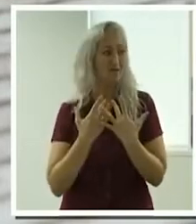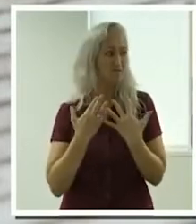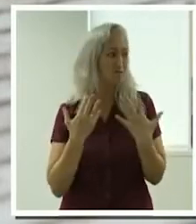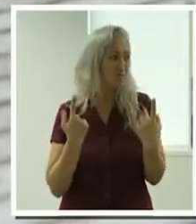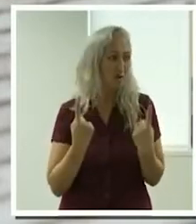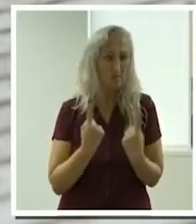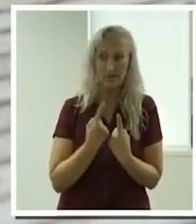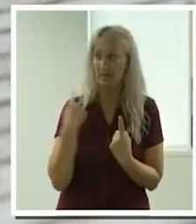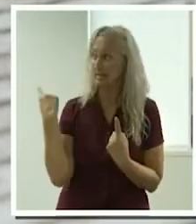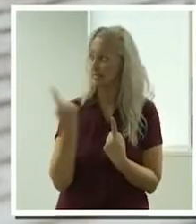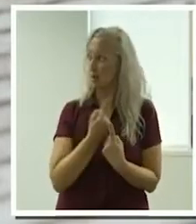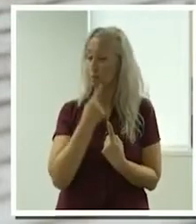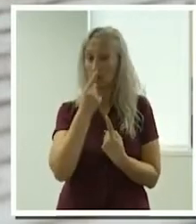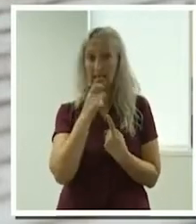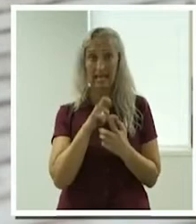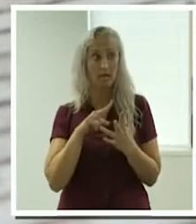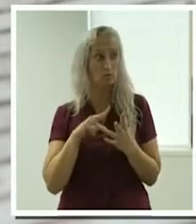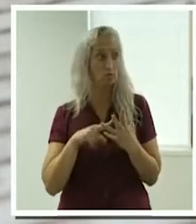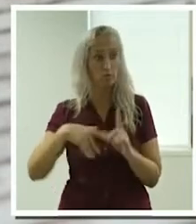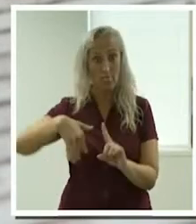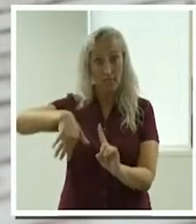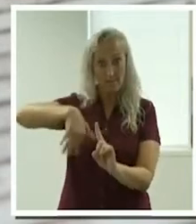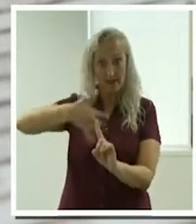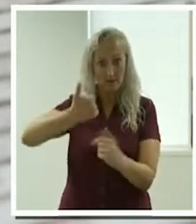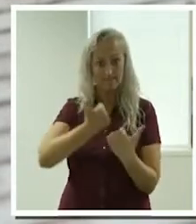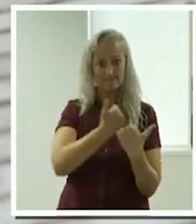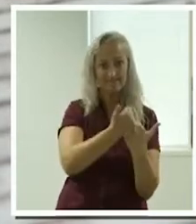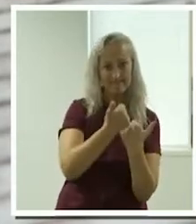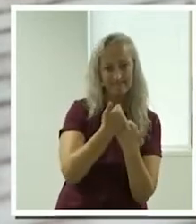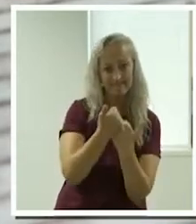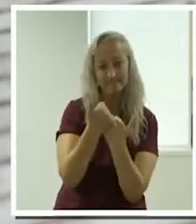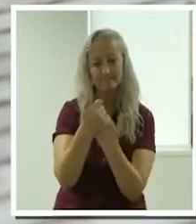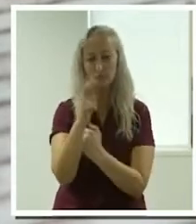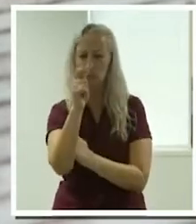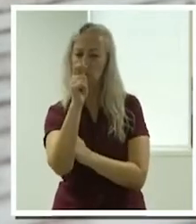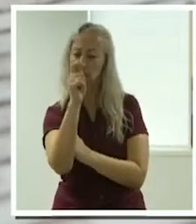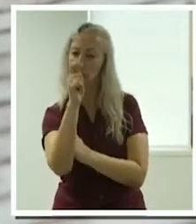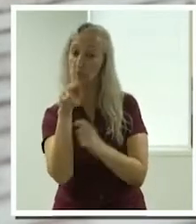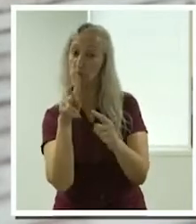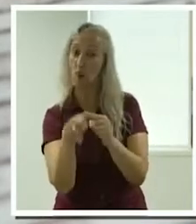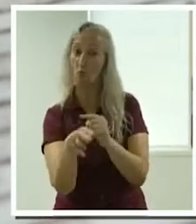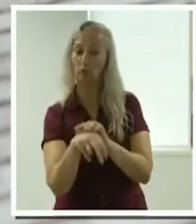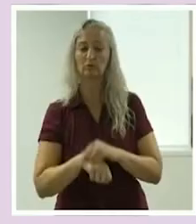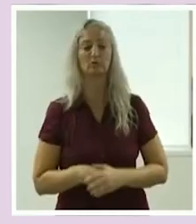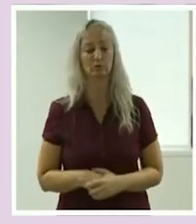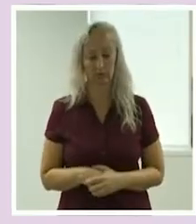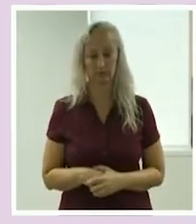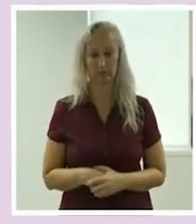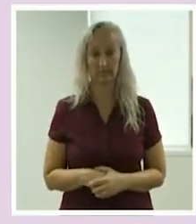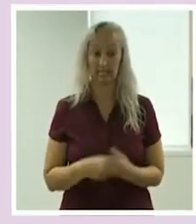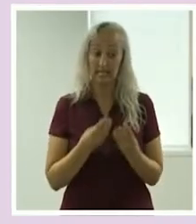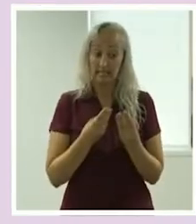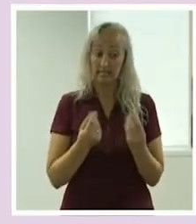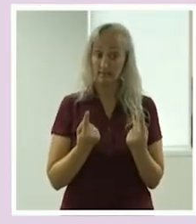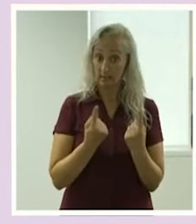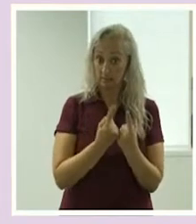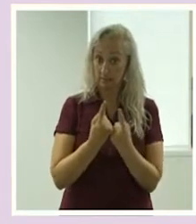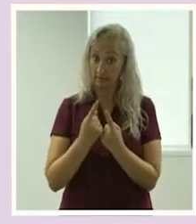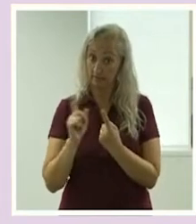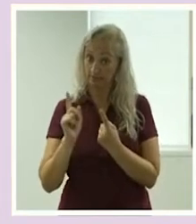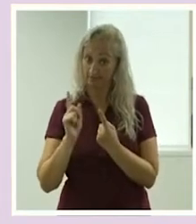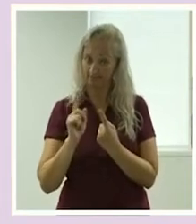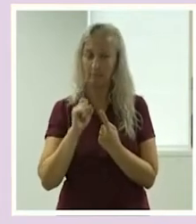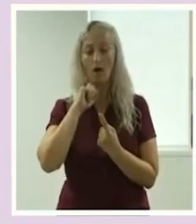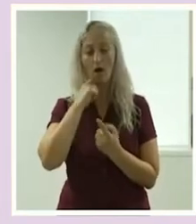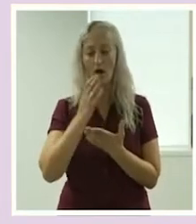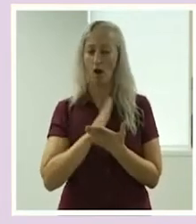and we are doing in the background or about to launch to help you with your business. And I thought I'd just share some of the things with you today that